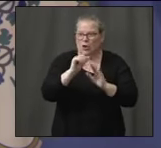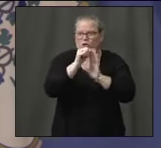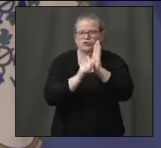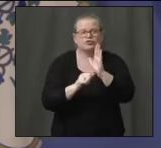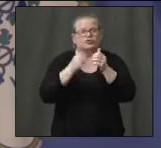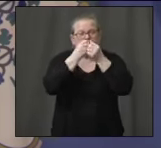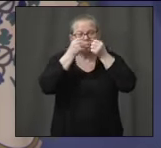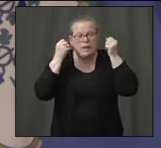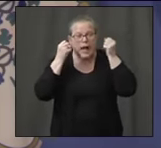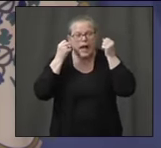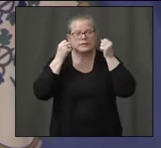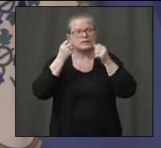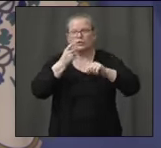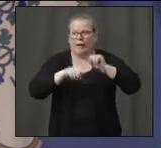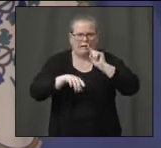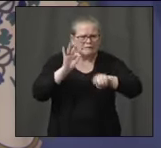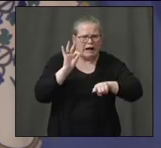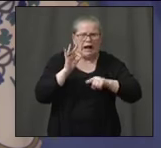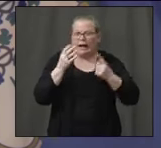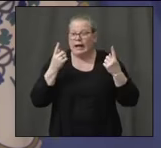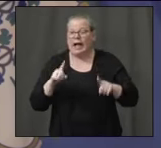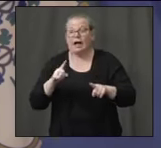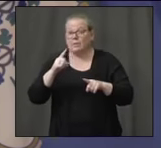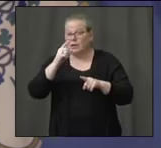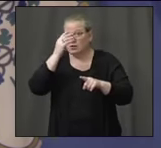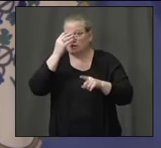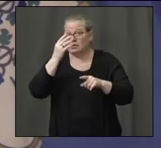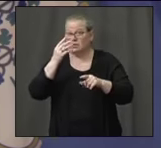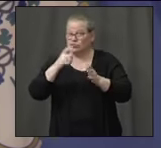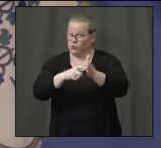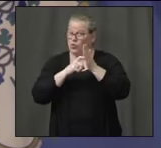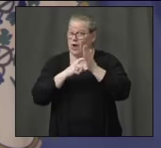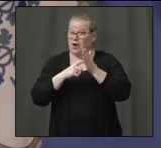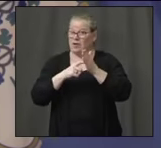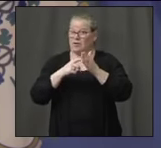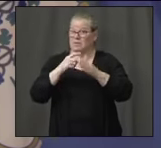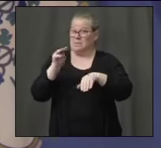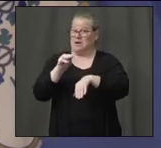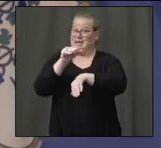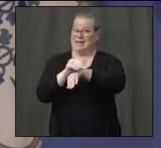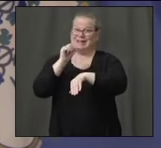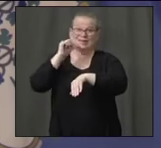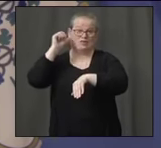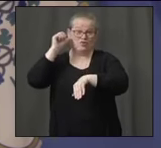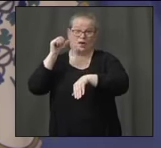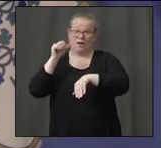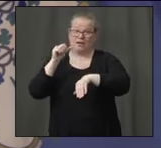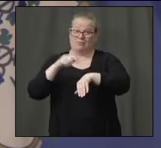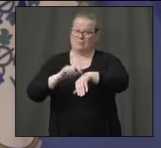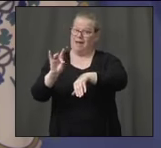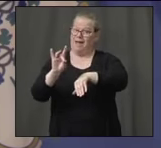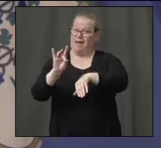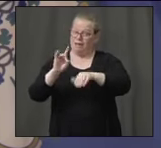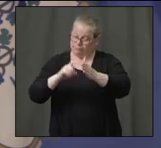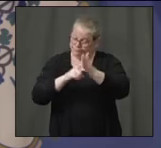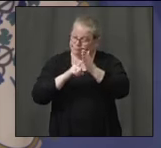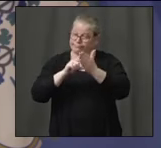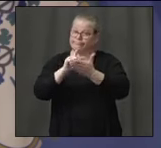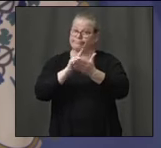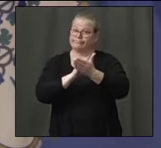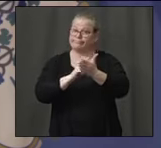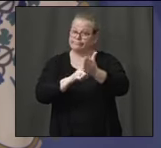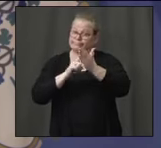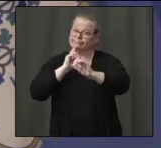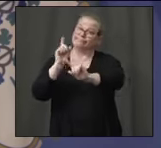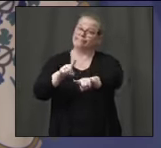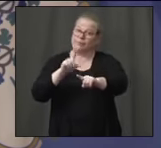because eight o'clock Monday night, you know, that was when we required the masks for all people working in those businesses. You can go to our two one